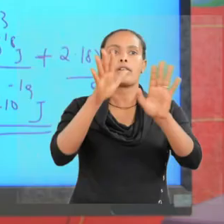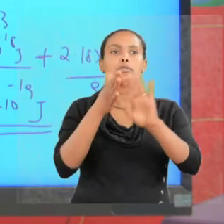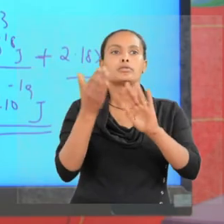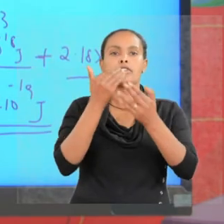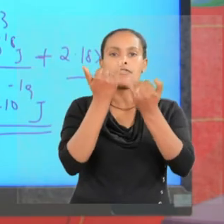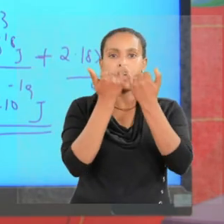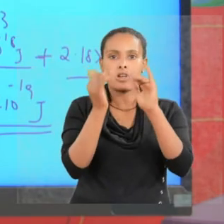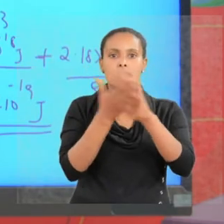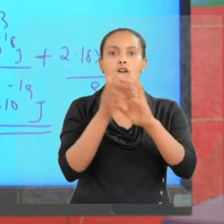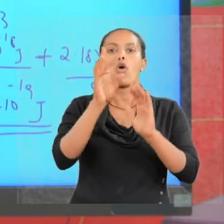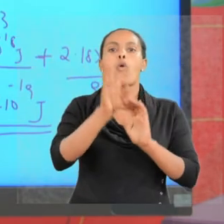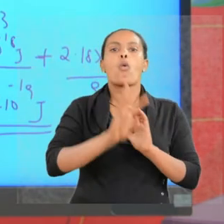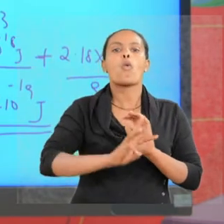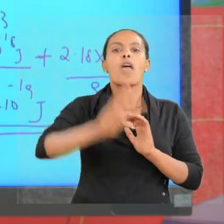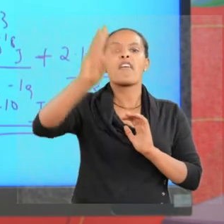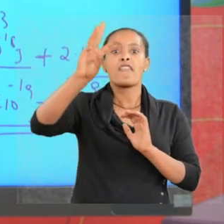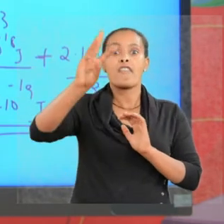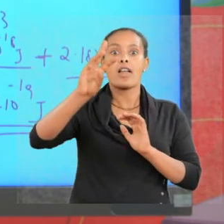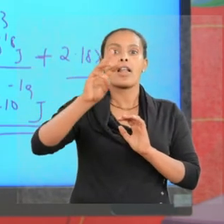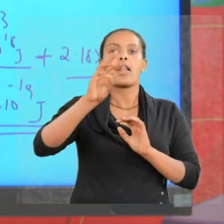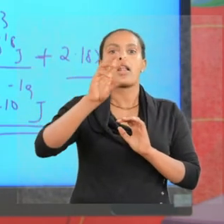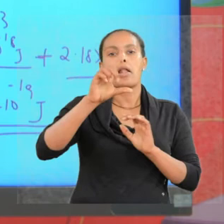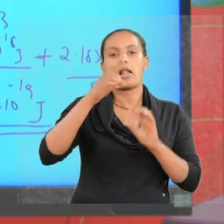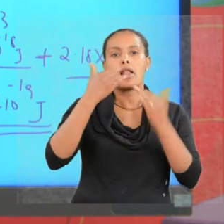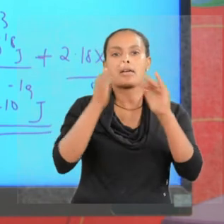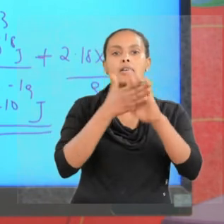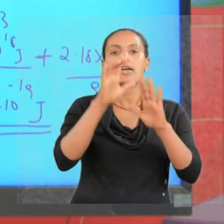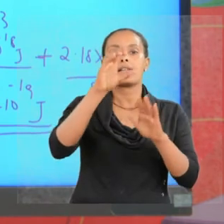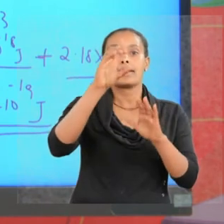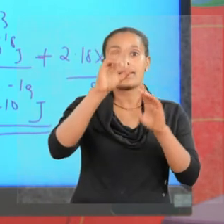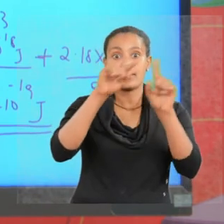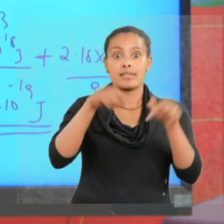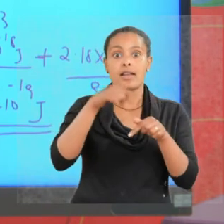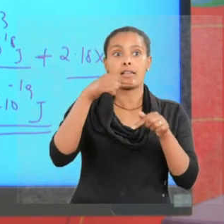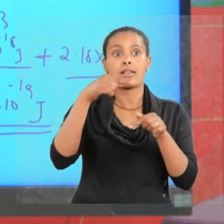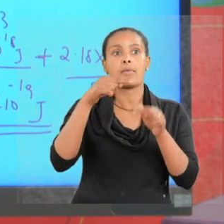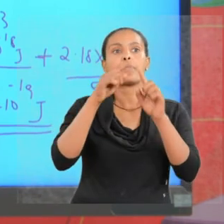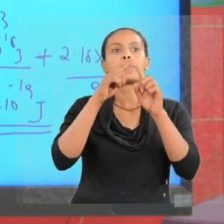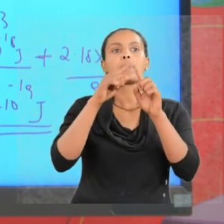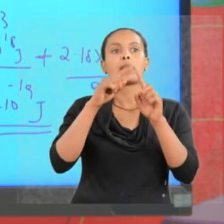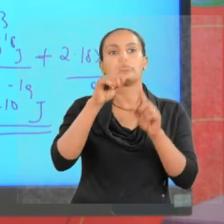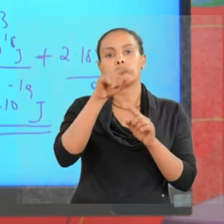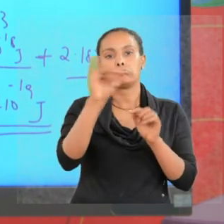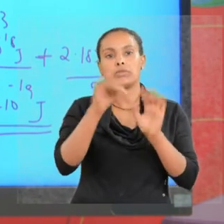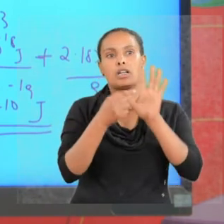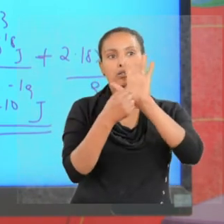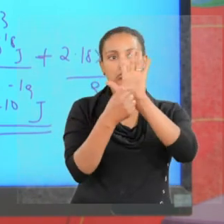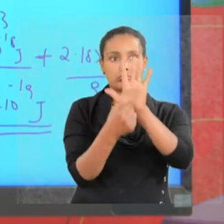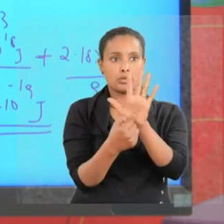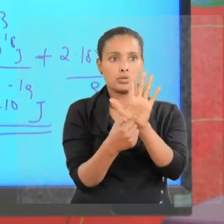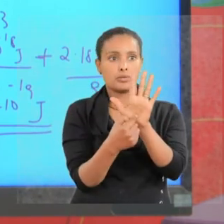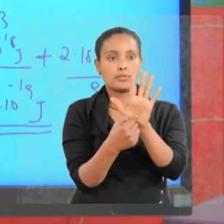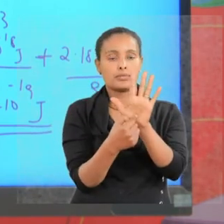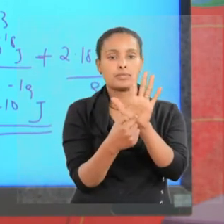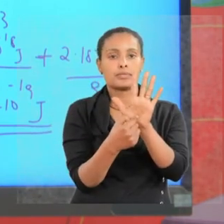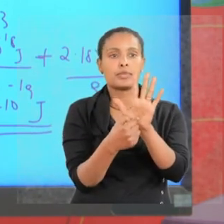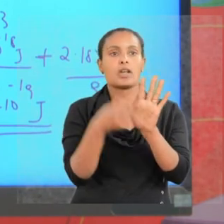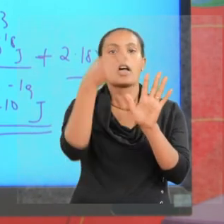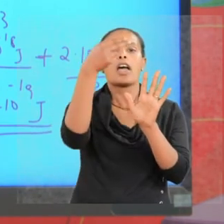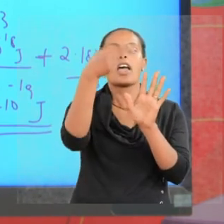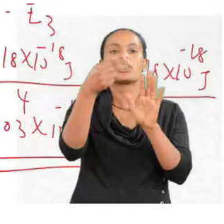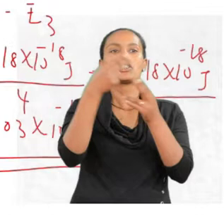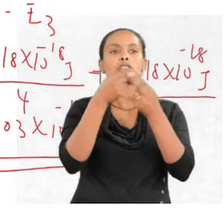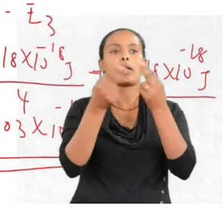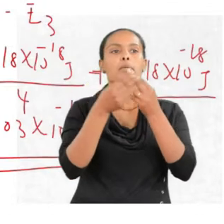From this wavelengths of a photon delta. this Wavelength of a photon equal H